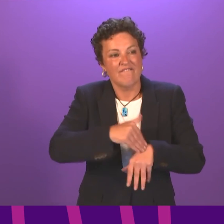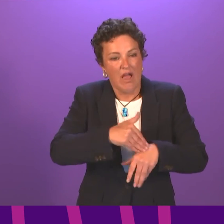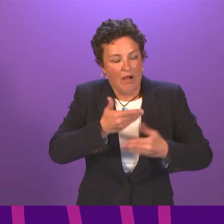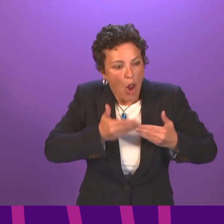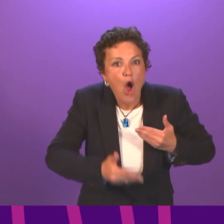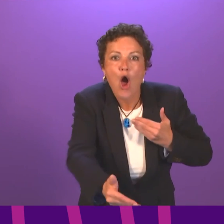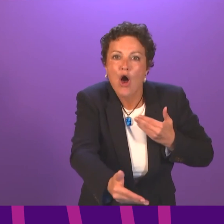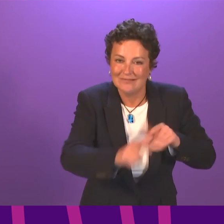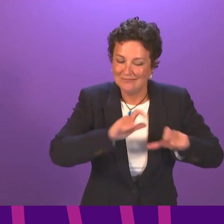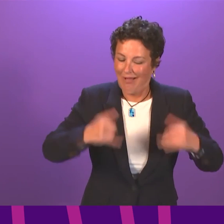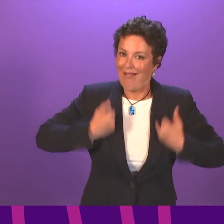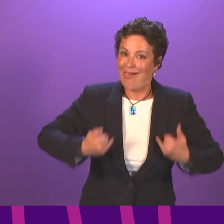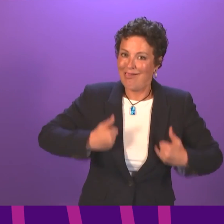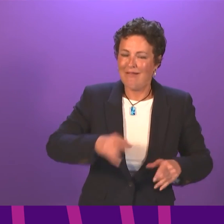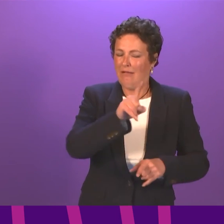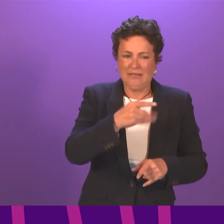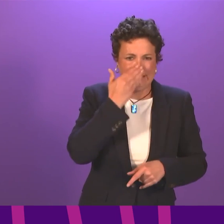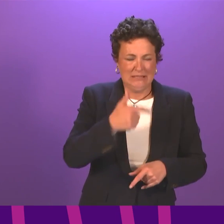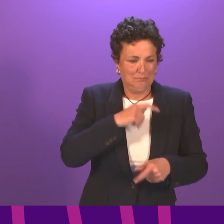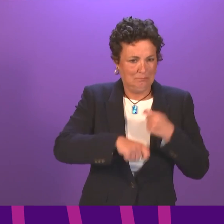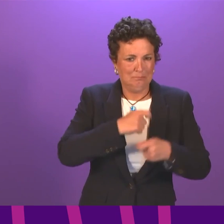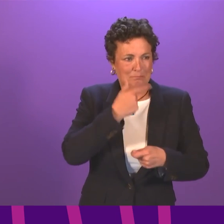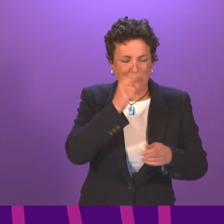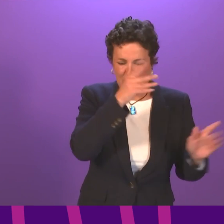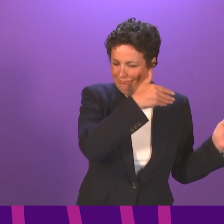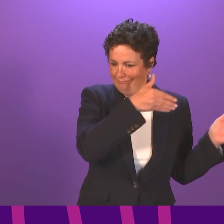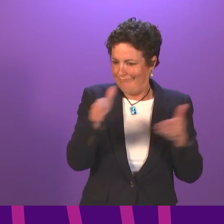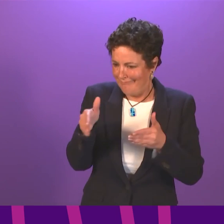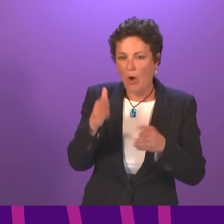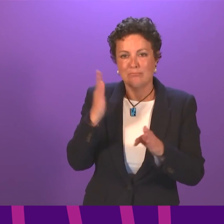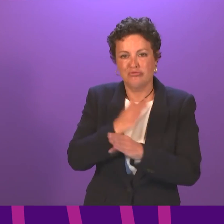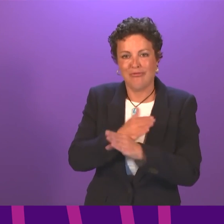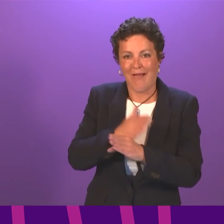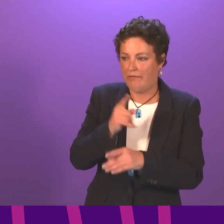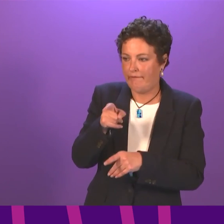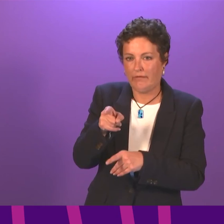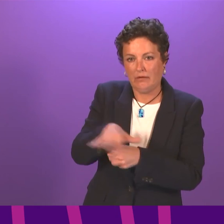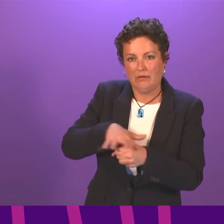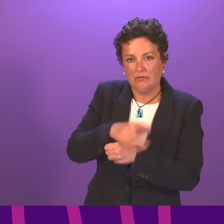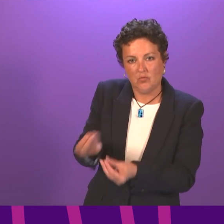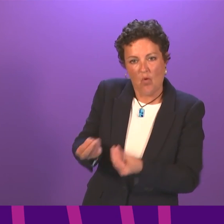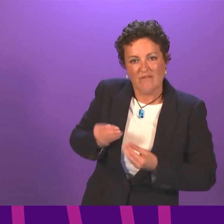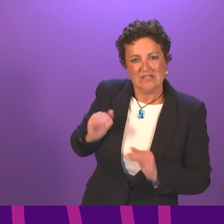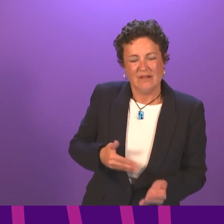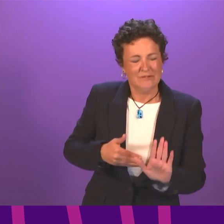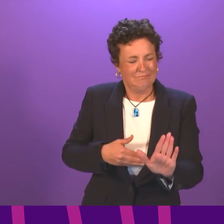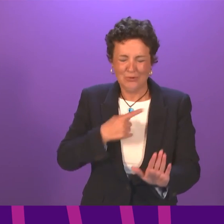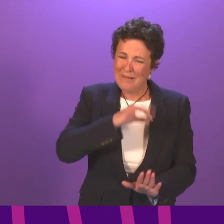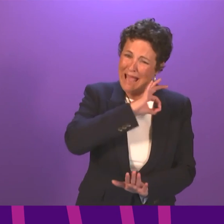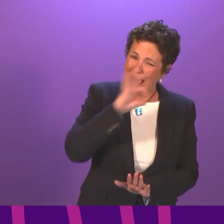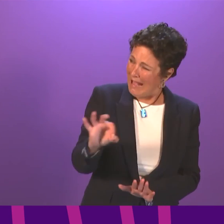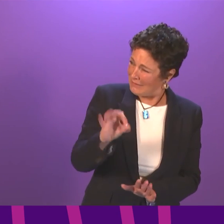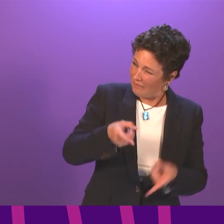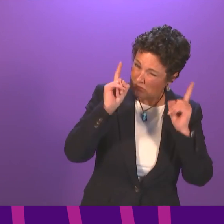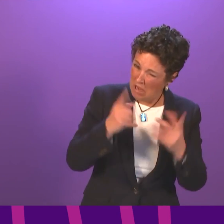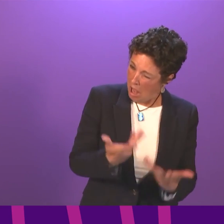the means of turning to the private sector that just exacerbates inequality. Can the First Minister tell me how much longer they will need